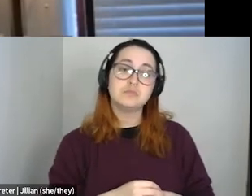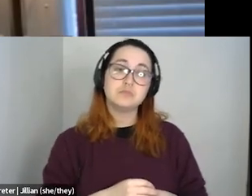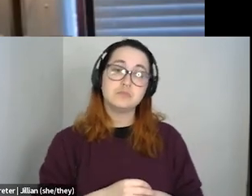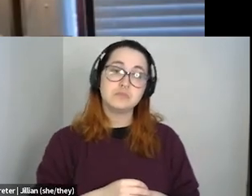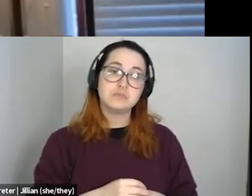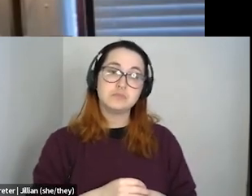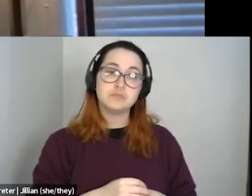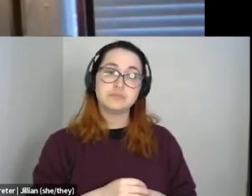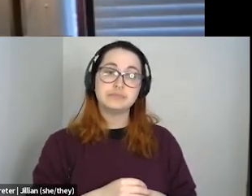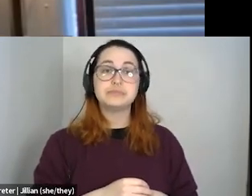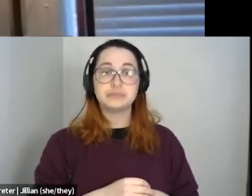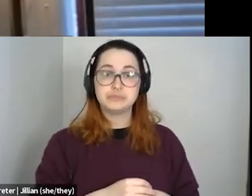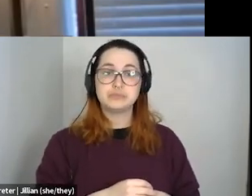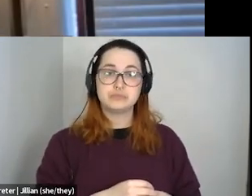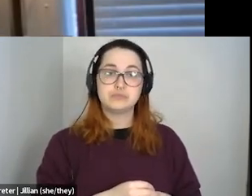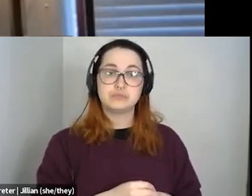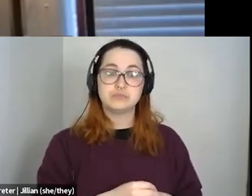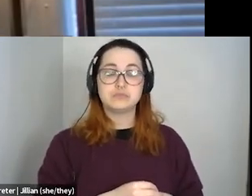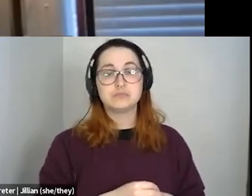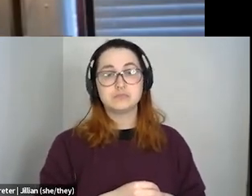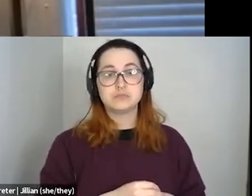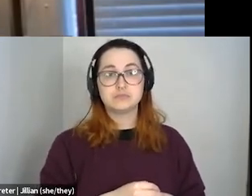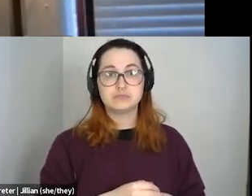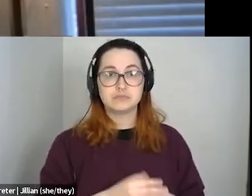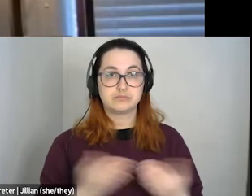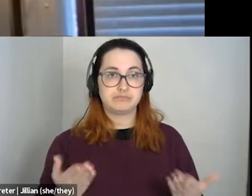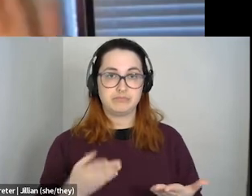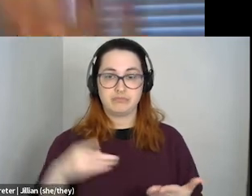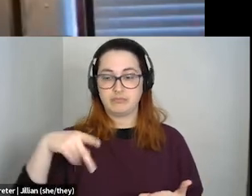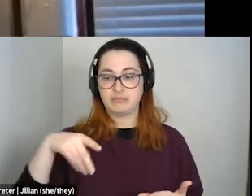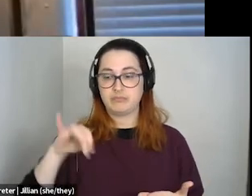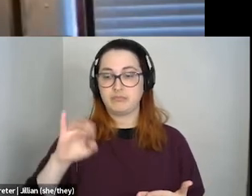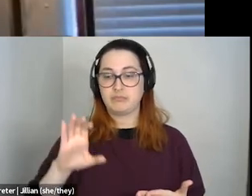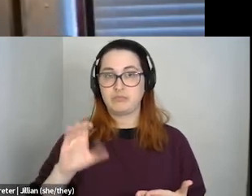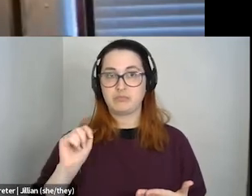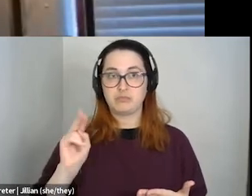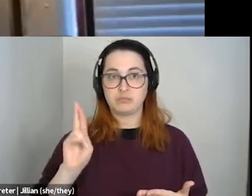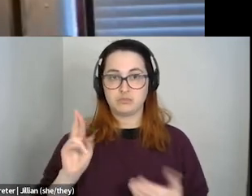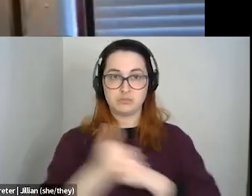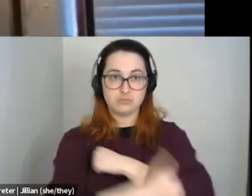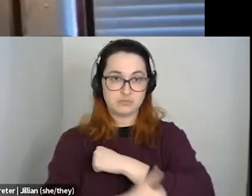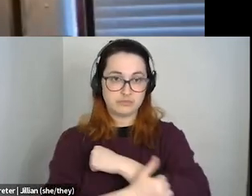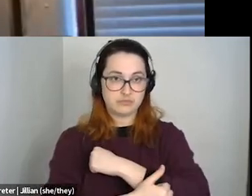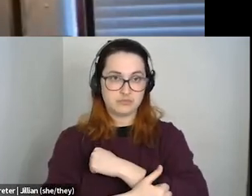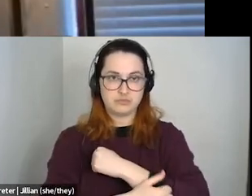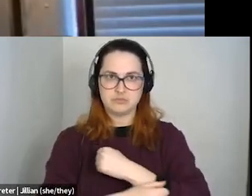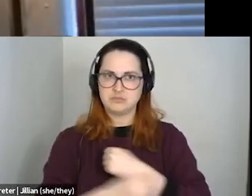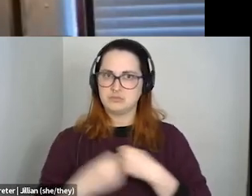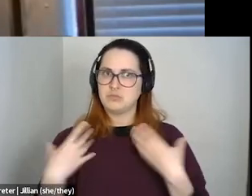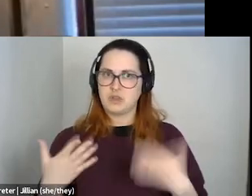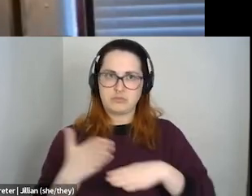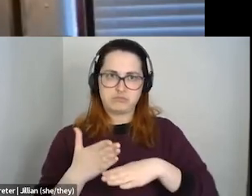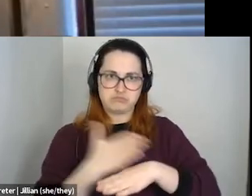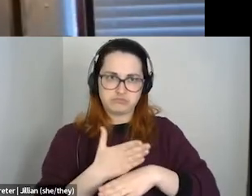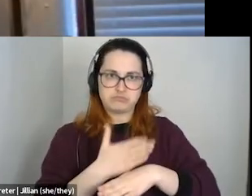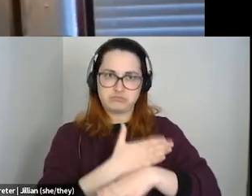and like in Pictou County, like there's been so much work done and like, since I moved there, but